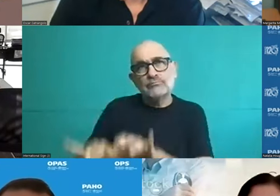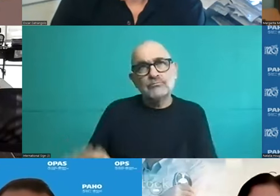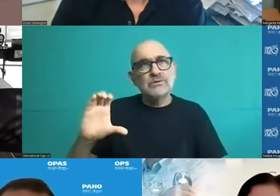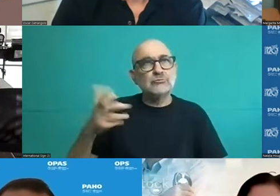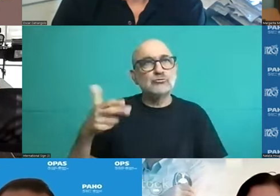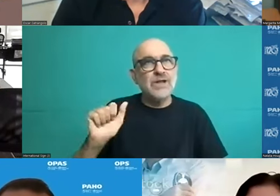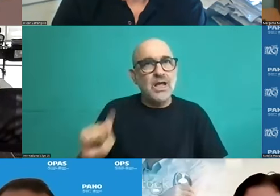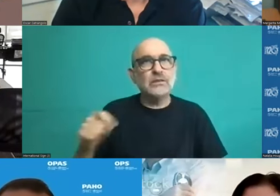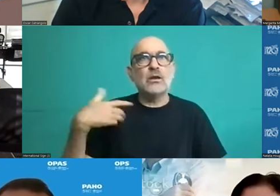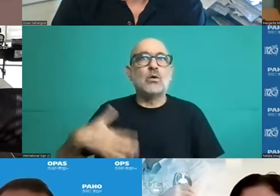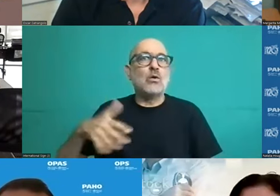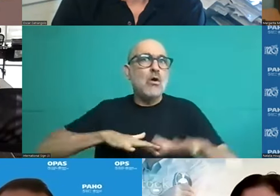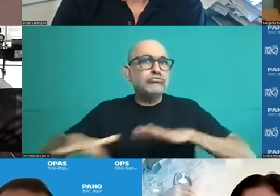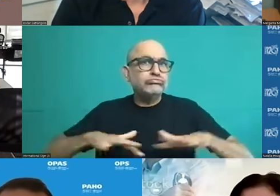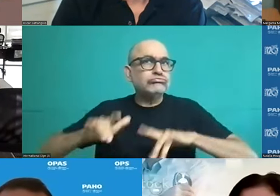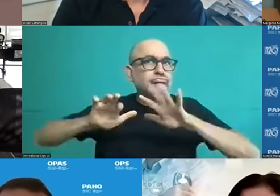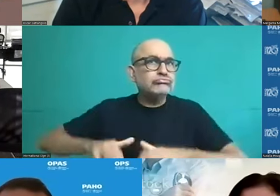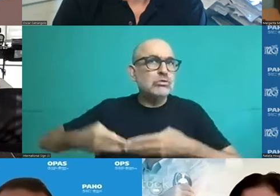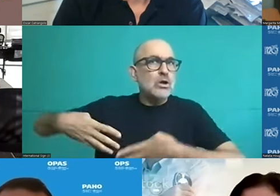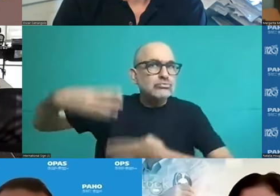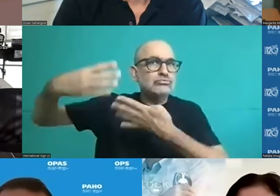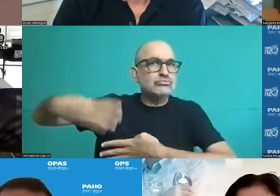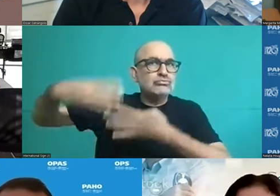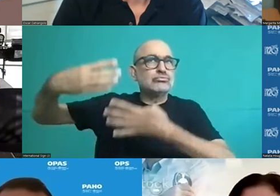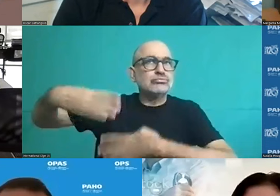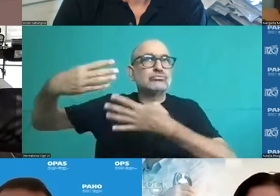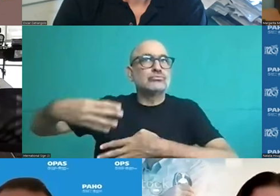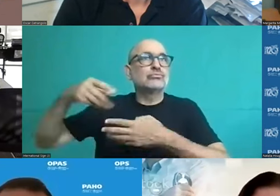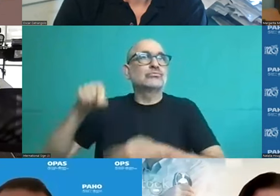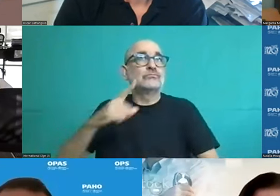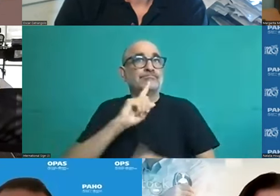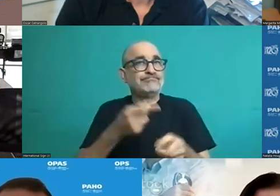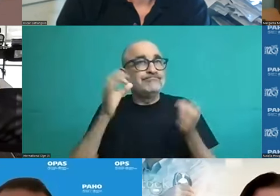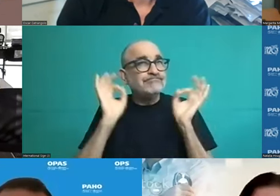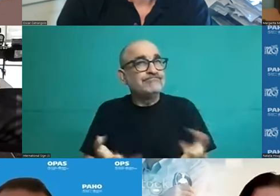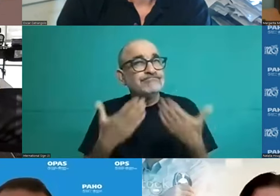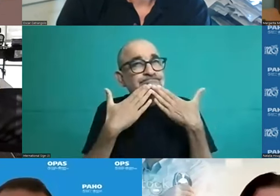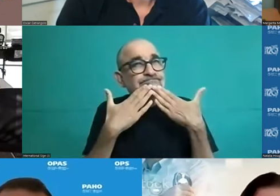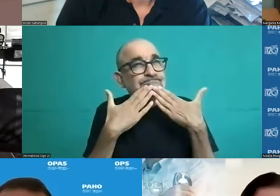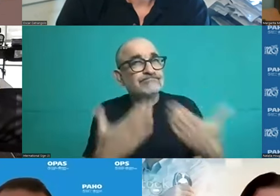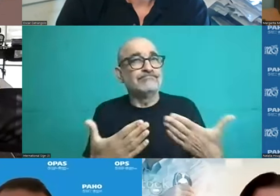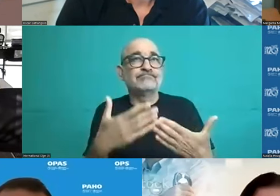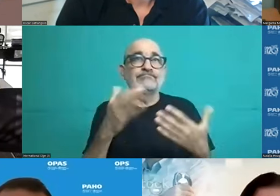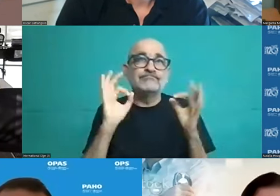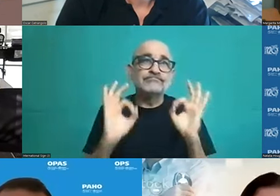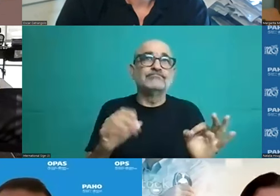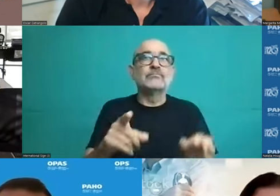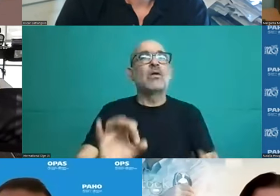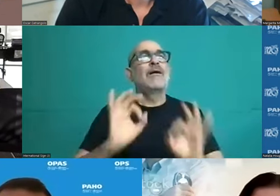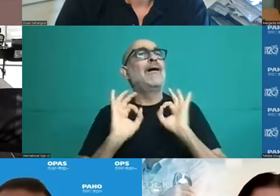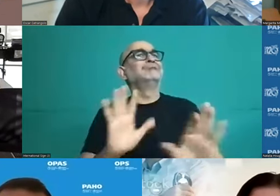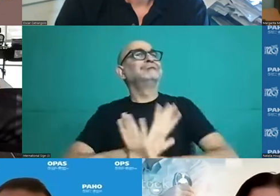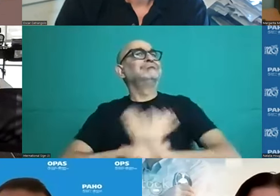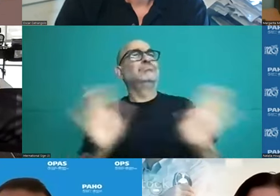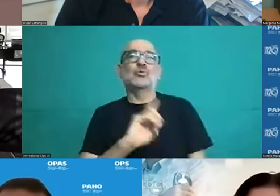recommendation would not be complete. we could not also have opportunity to hear